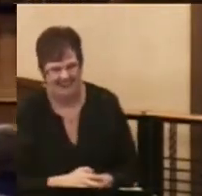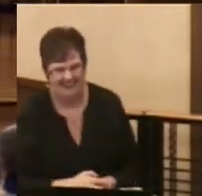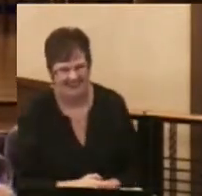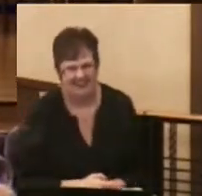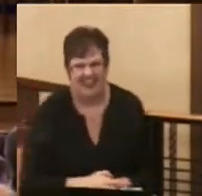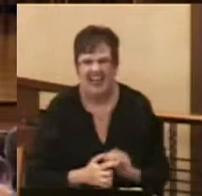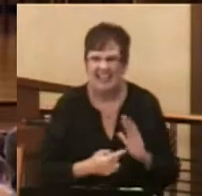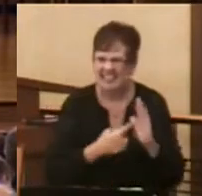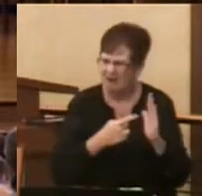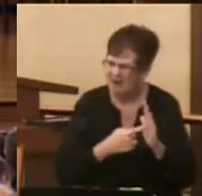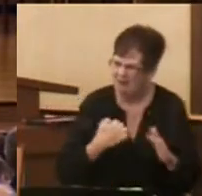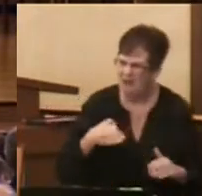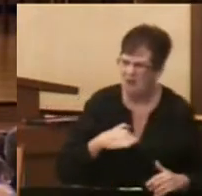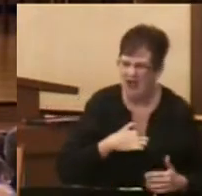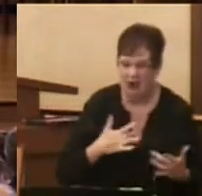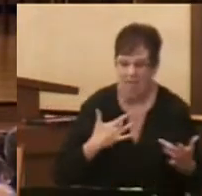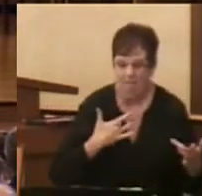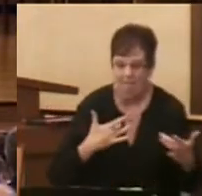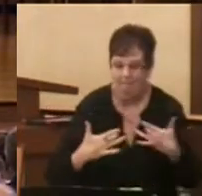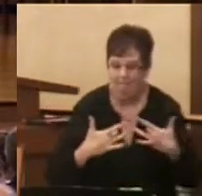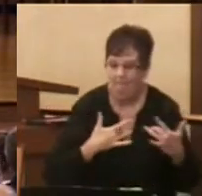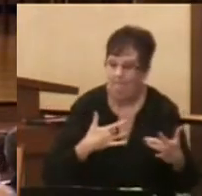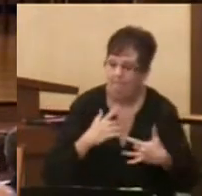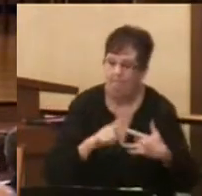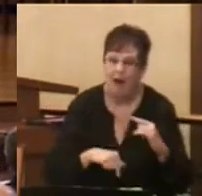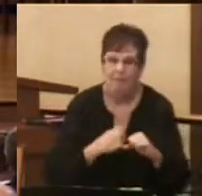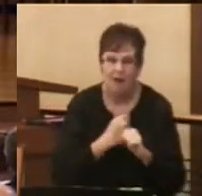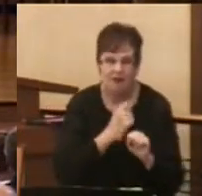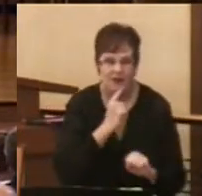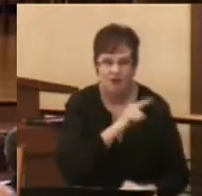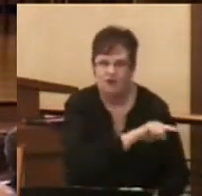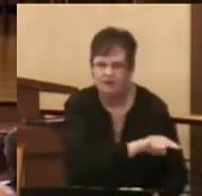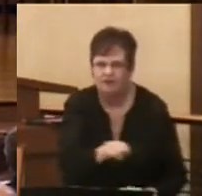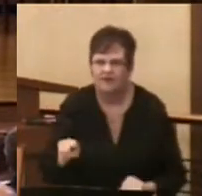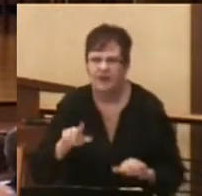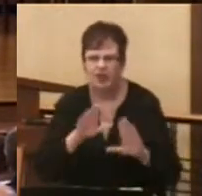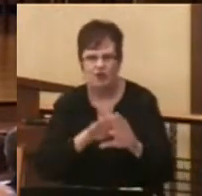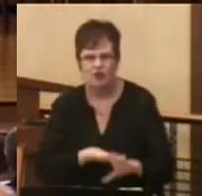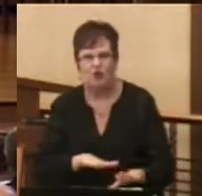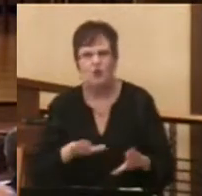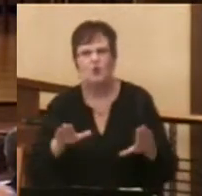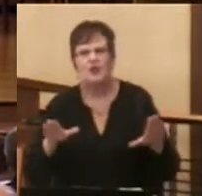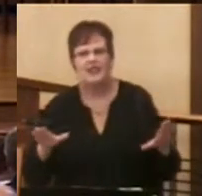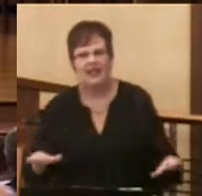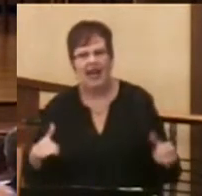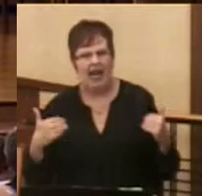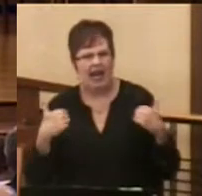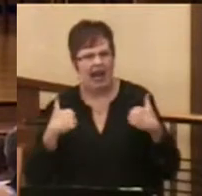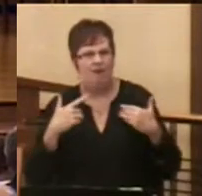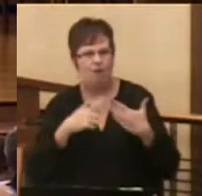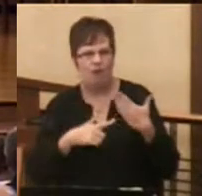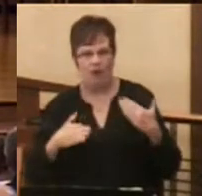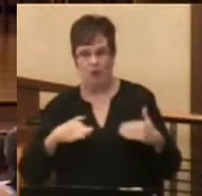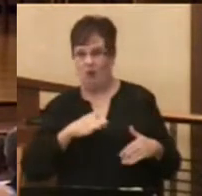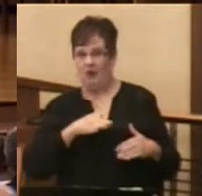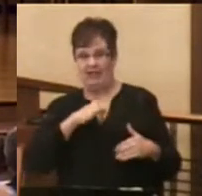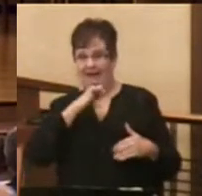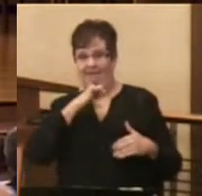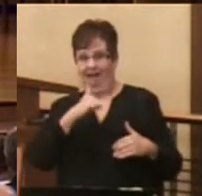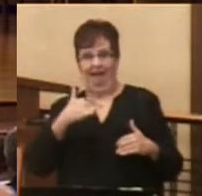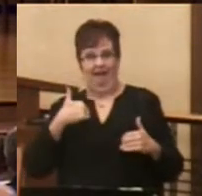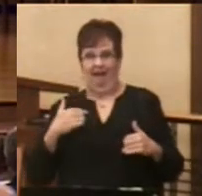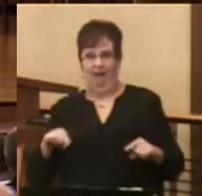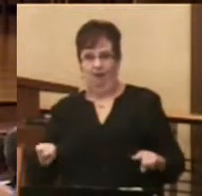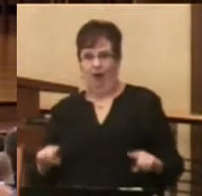Sometimes we are so concerned about making sure our children have what we didn't have growing